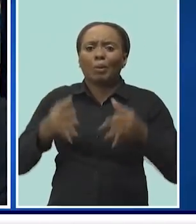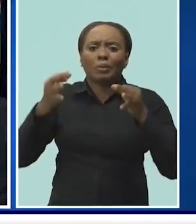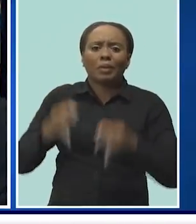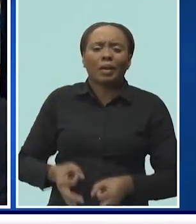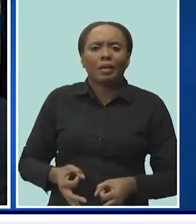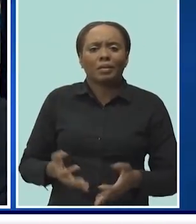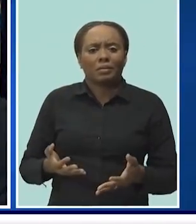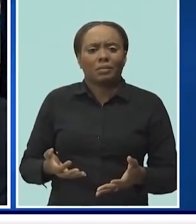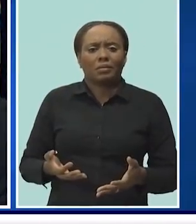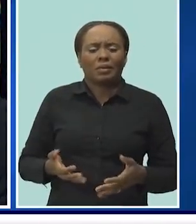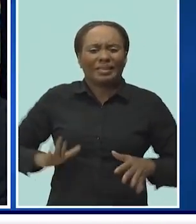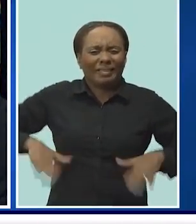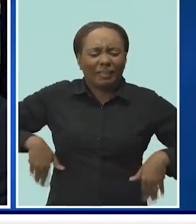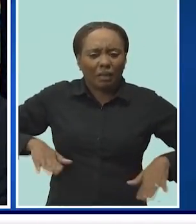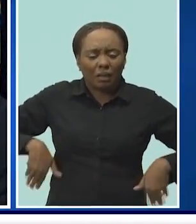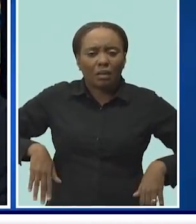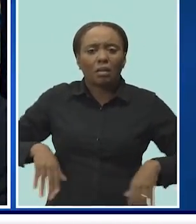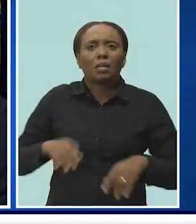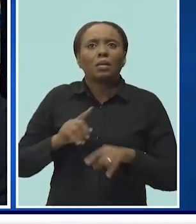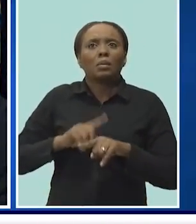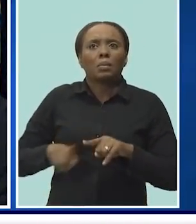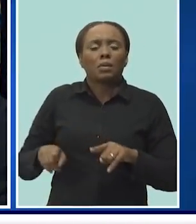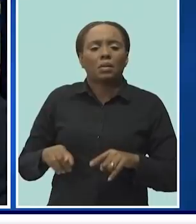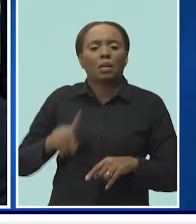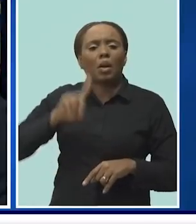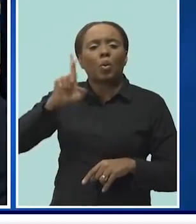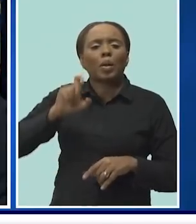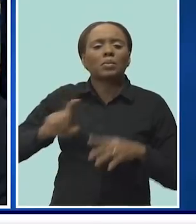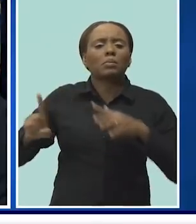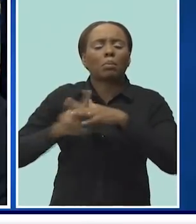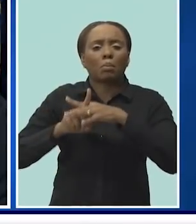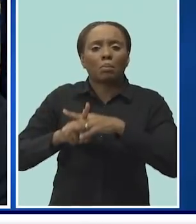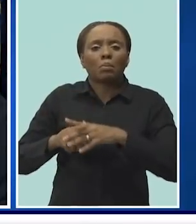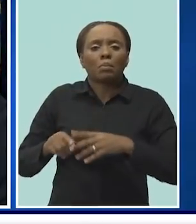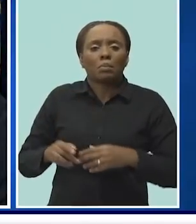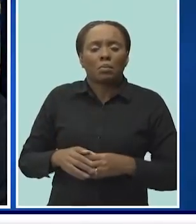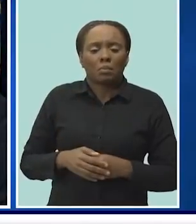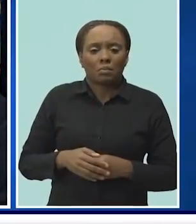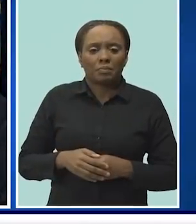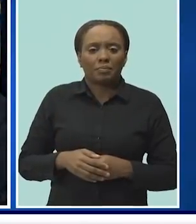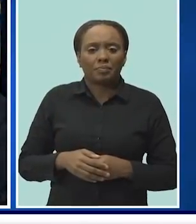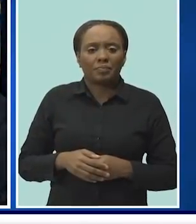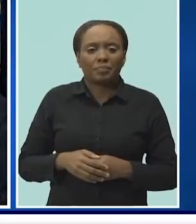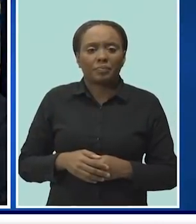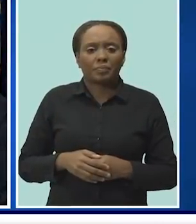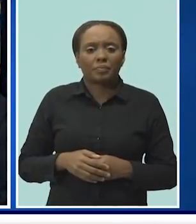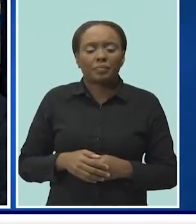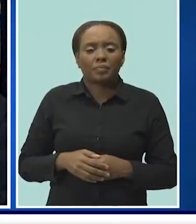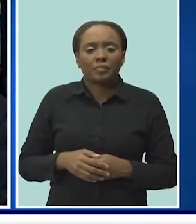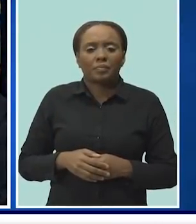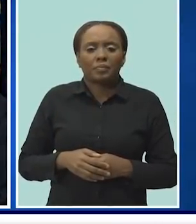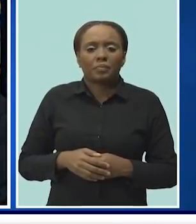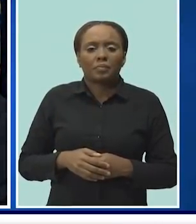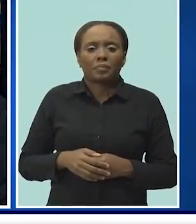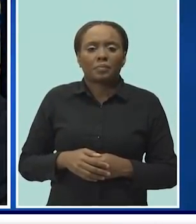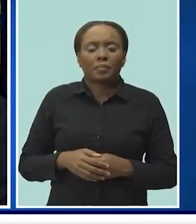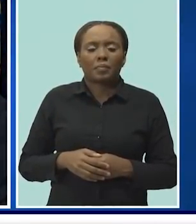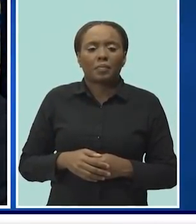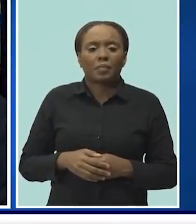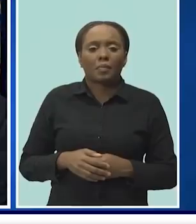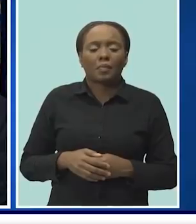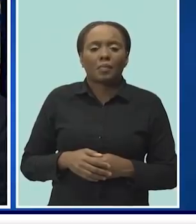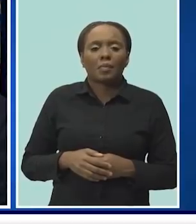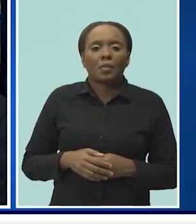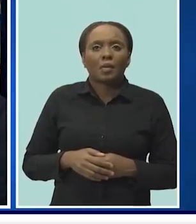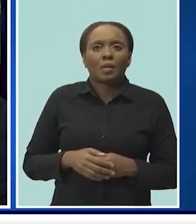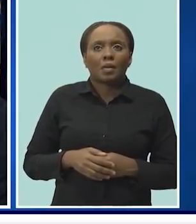A question, though, has come up. People who are working in the ordinary course of things,